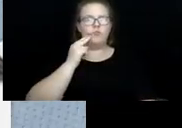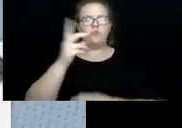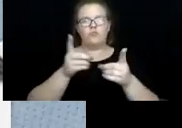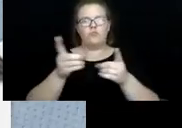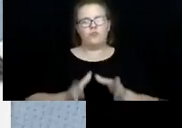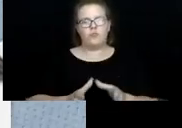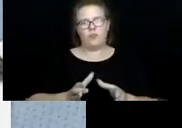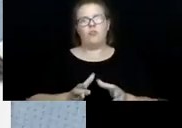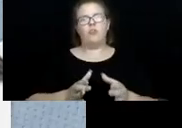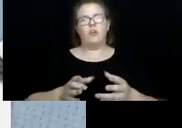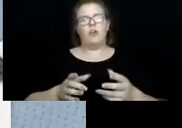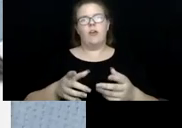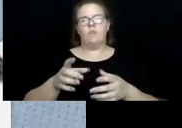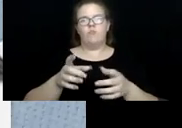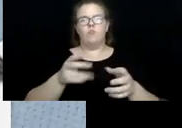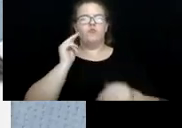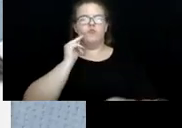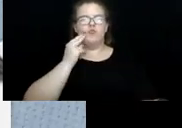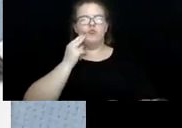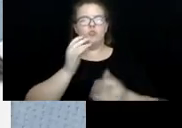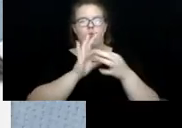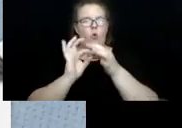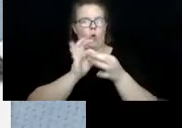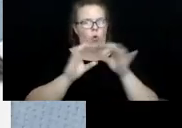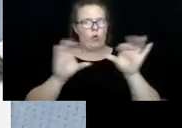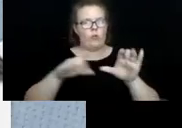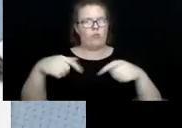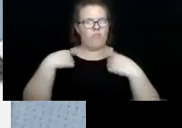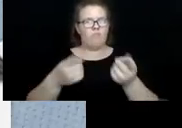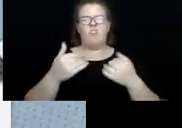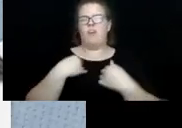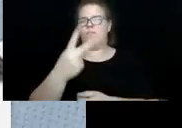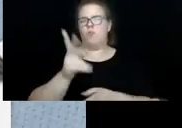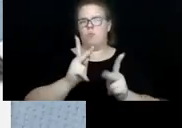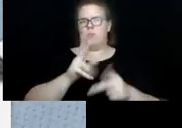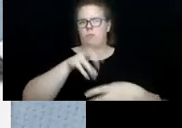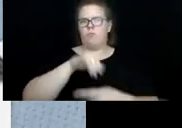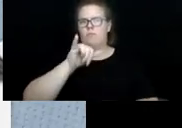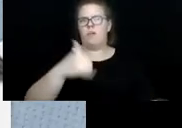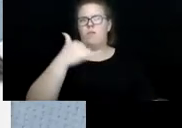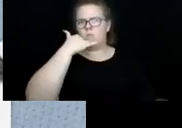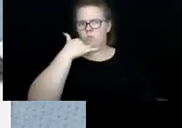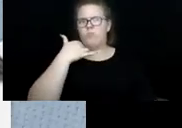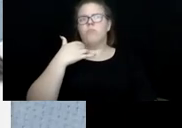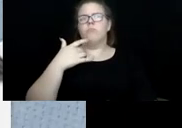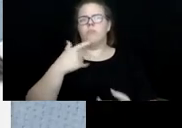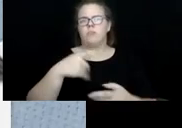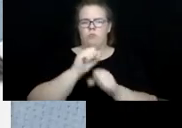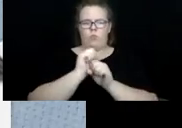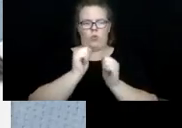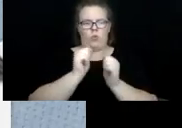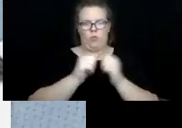our nutrition coordinator have been doing. There were just two people on that line, by the way, that were working with all those people.